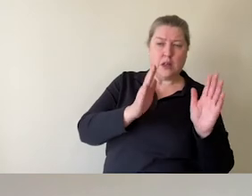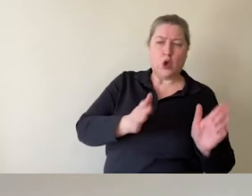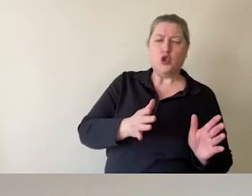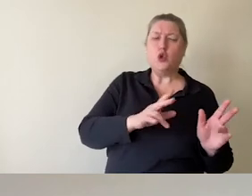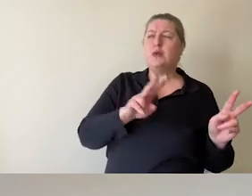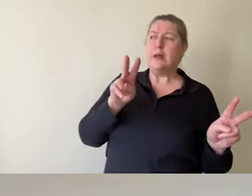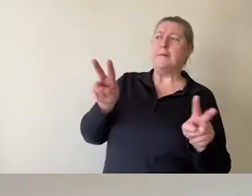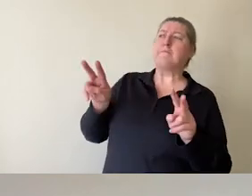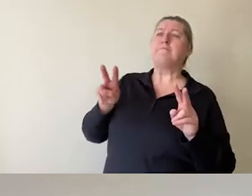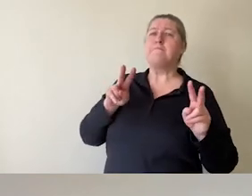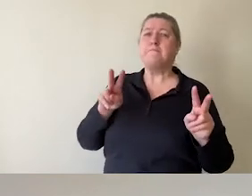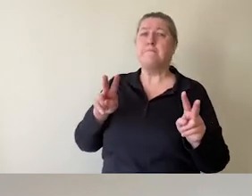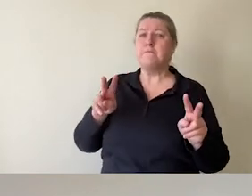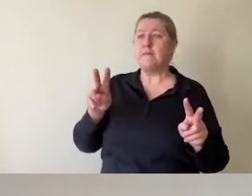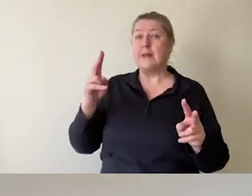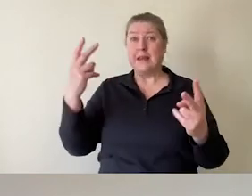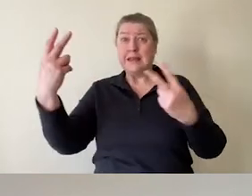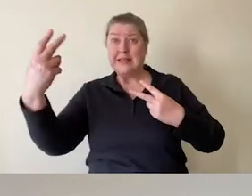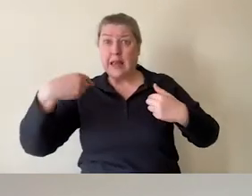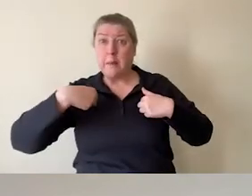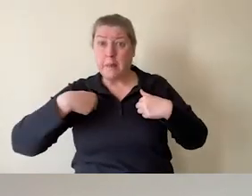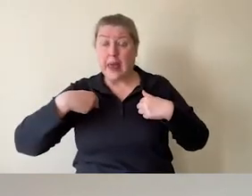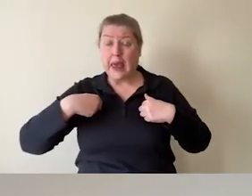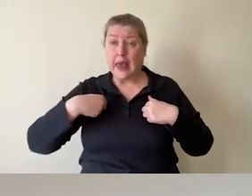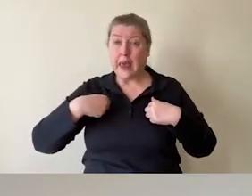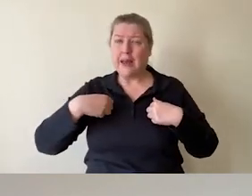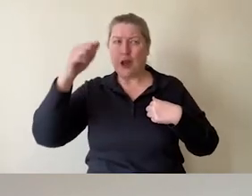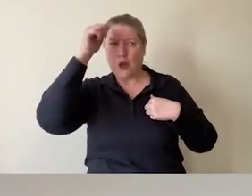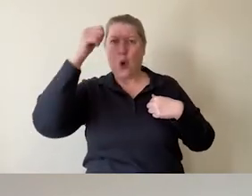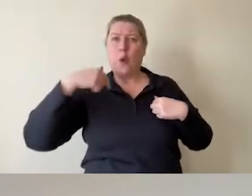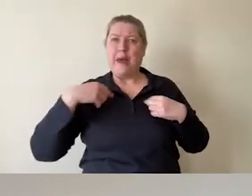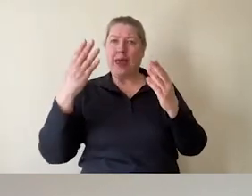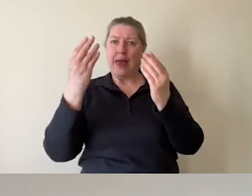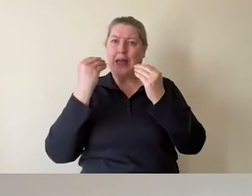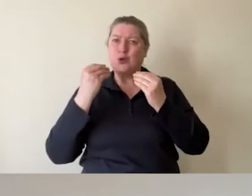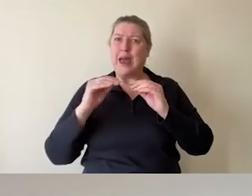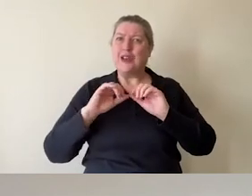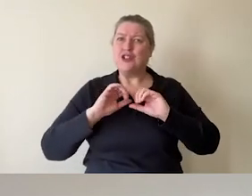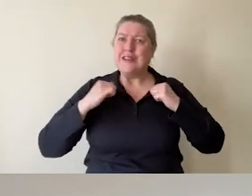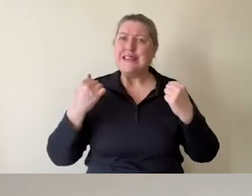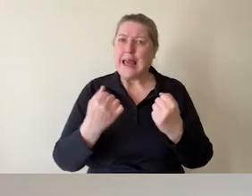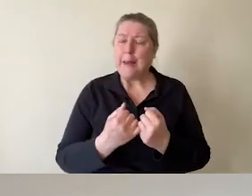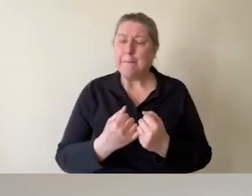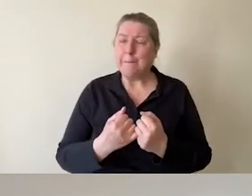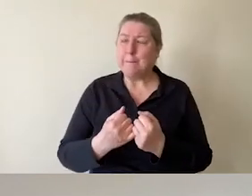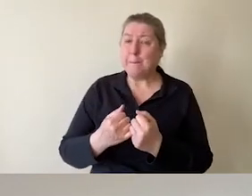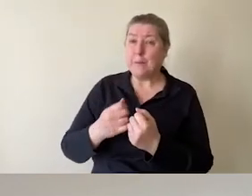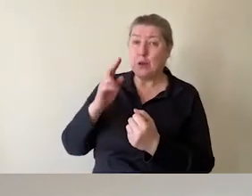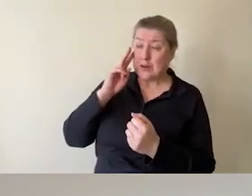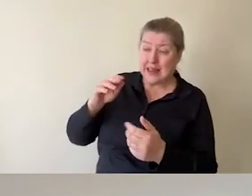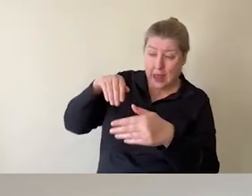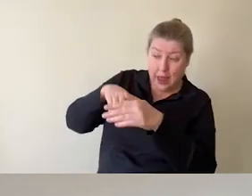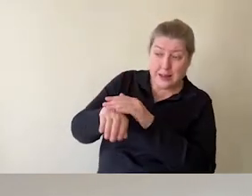a known member of the education team working with students, can also see what is inside the bag.